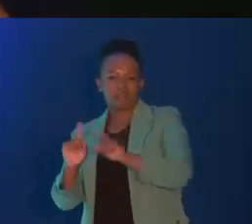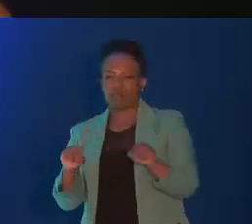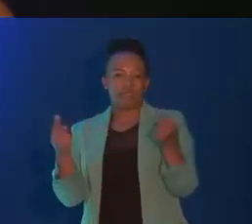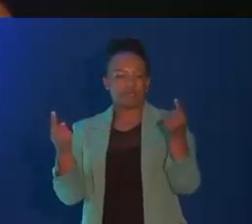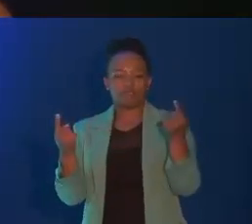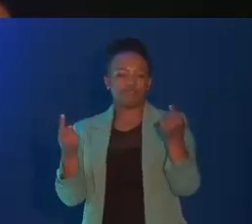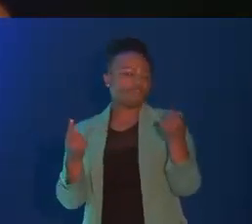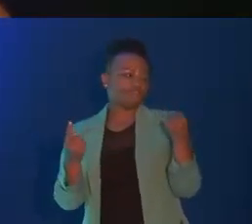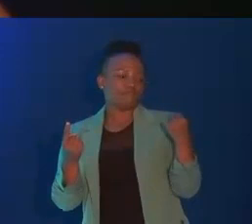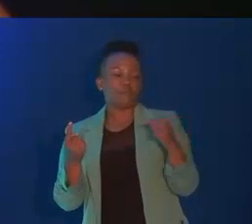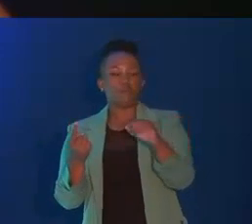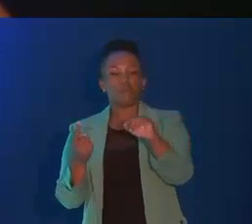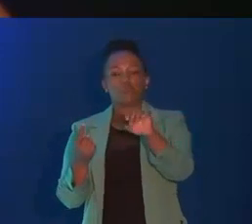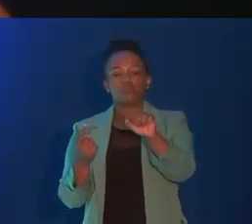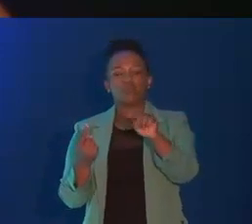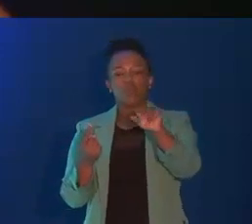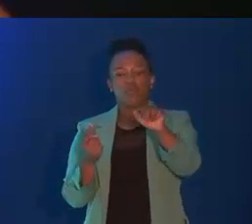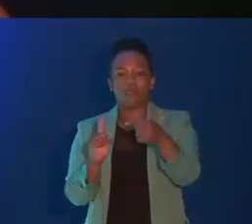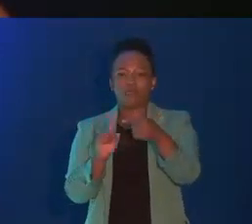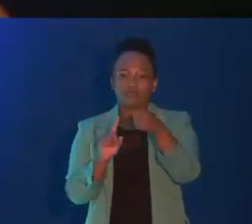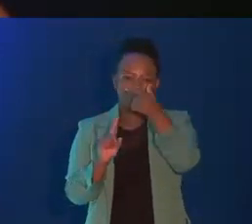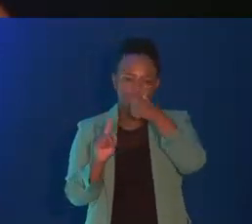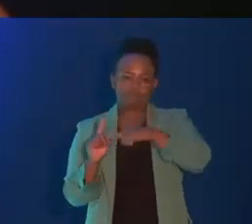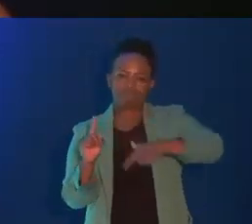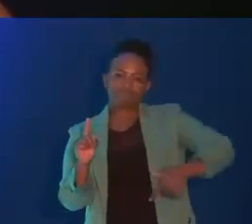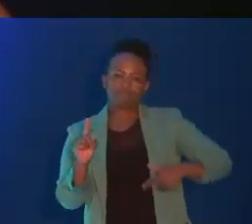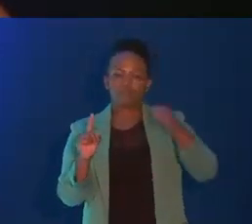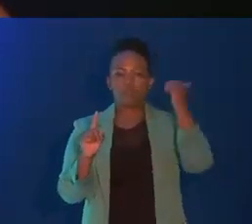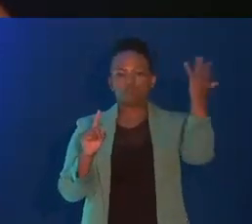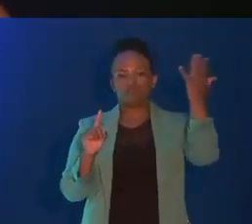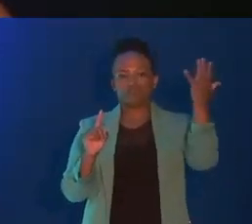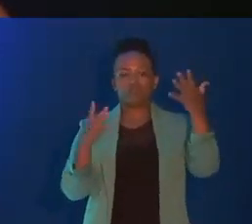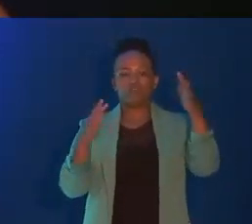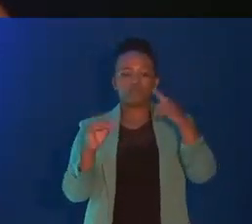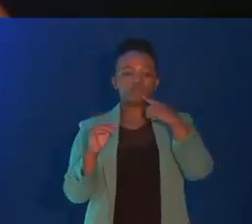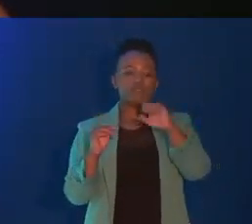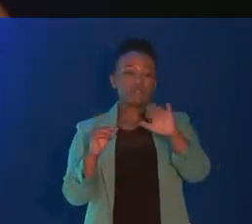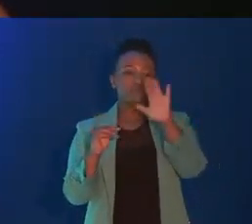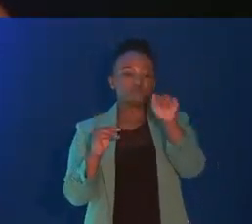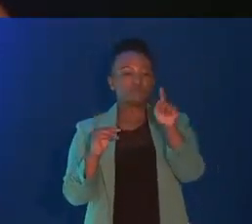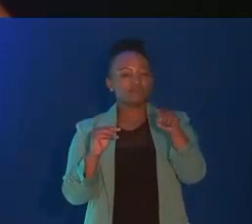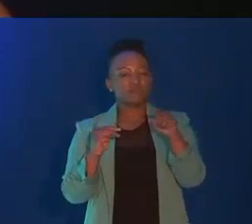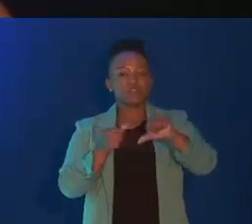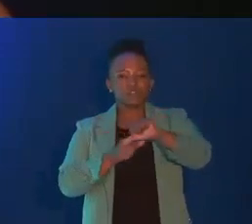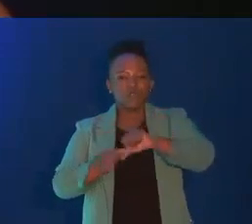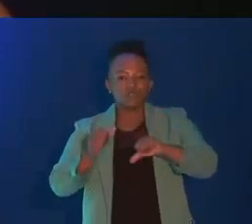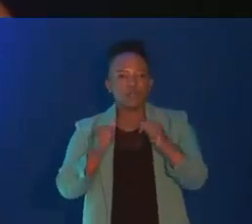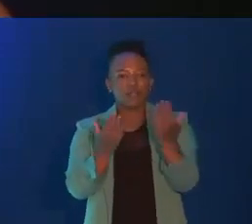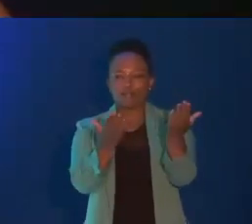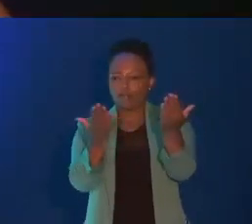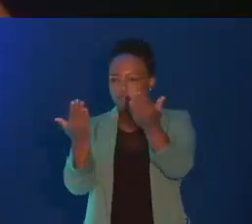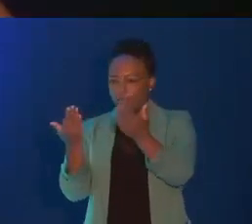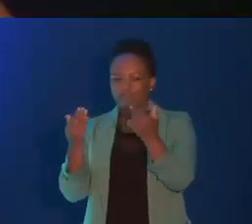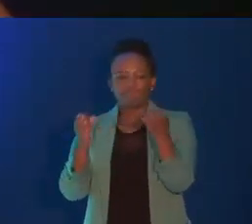address, President Ramaphosa called on all South Africans to forge a social compact, a new